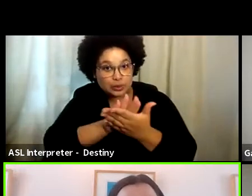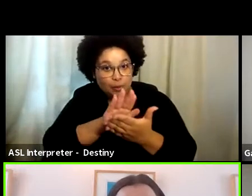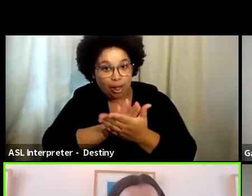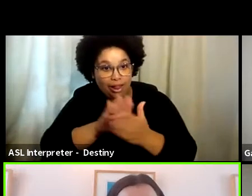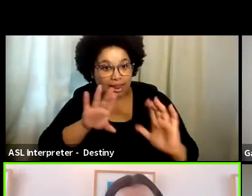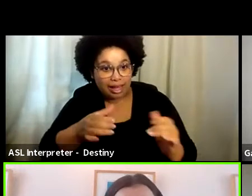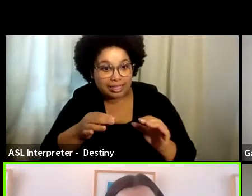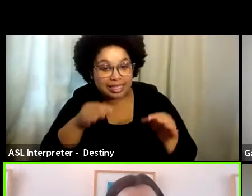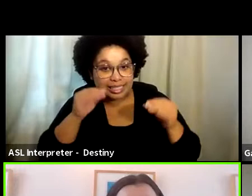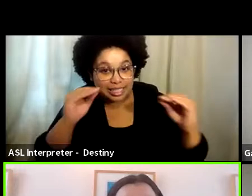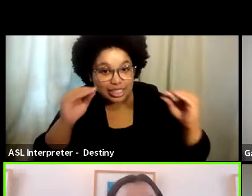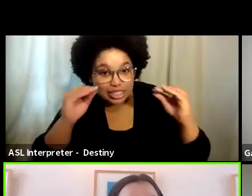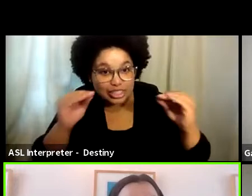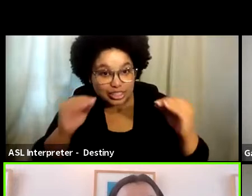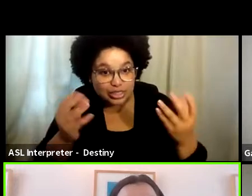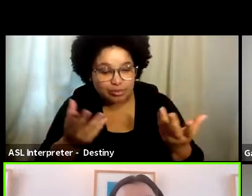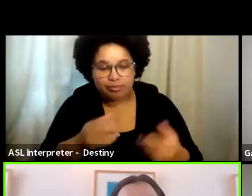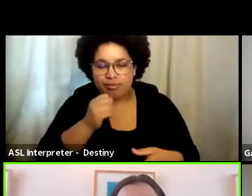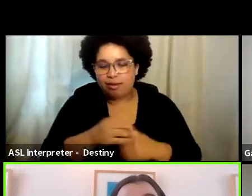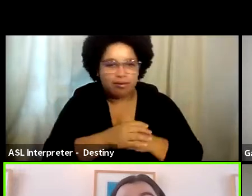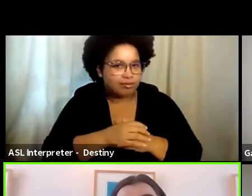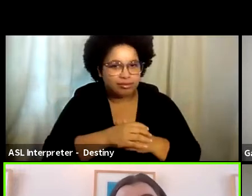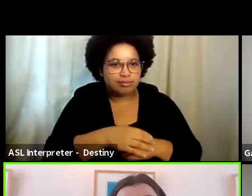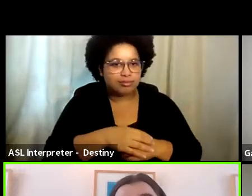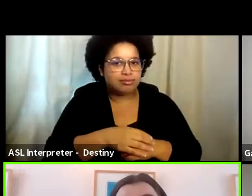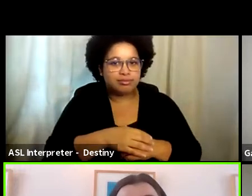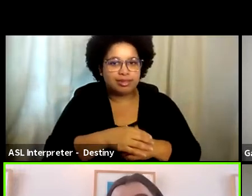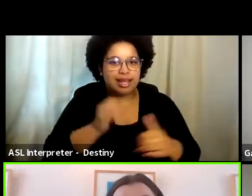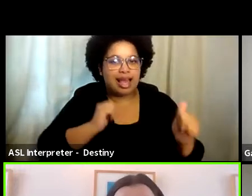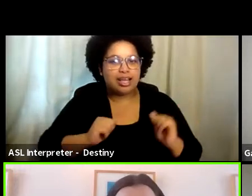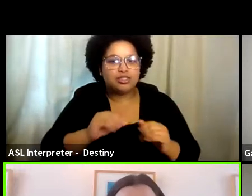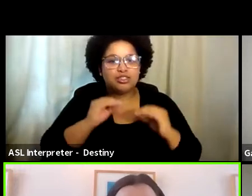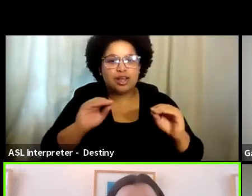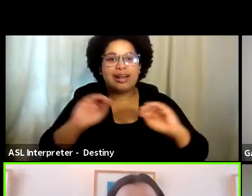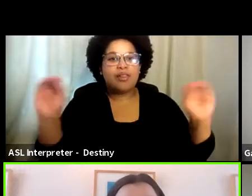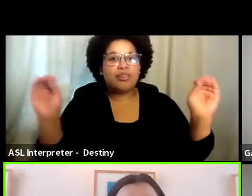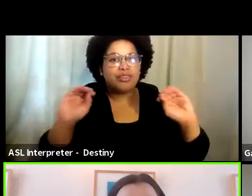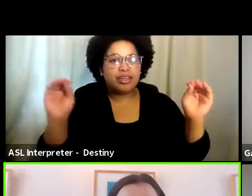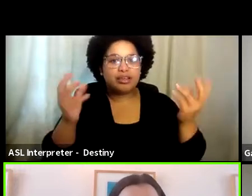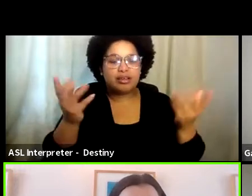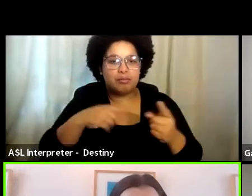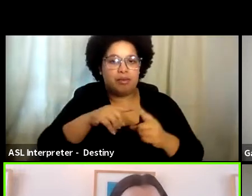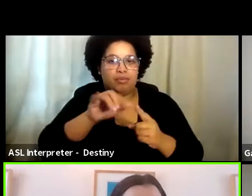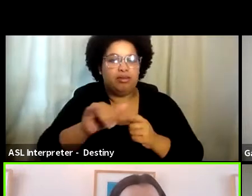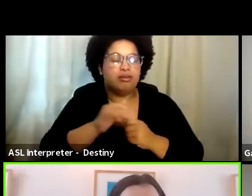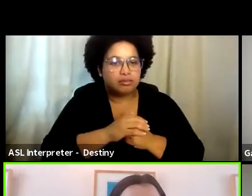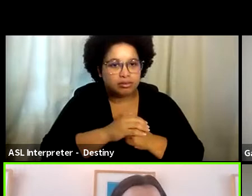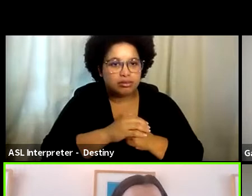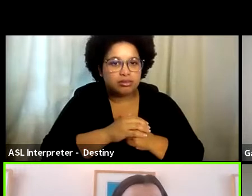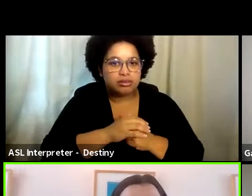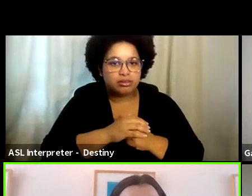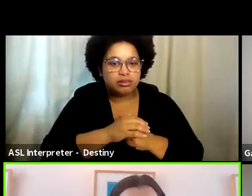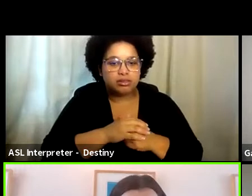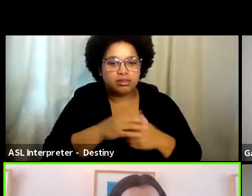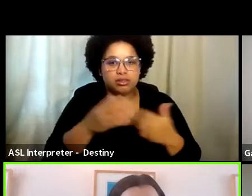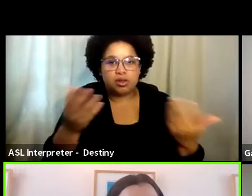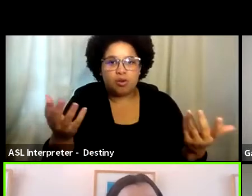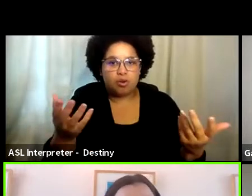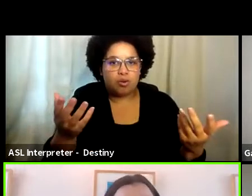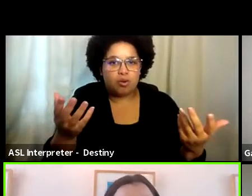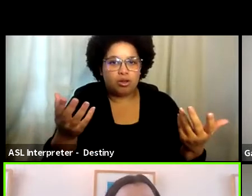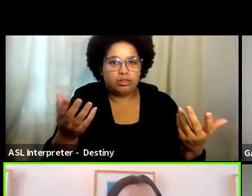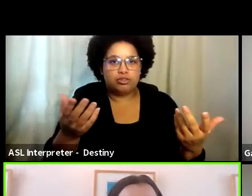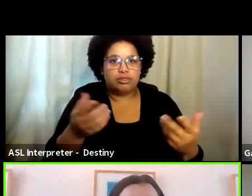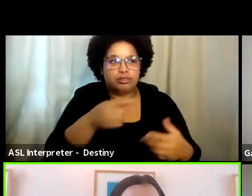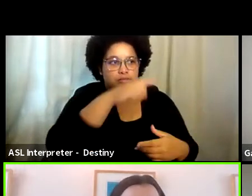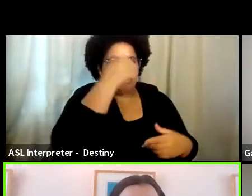how to handle these kinds of scenes. They, your, your actors are taught almost nothing about it. And so it's kind of just this, this box, this like black